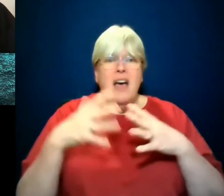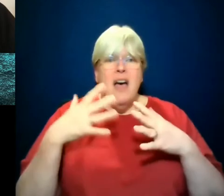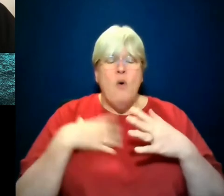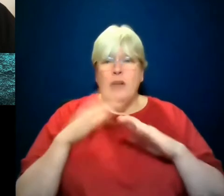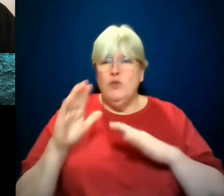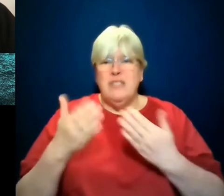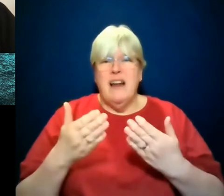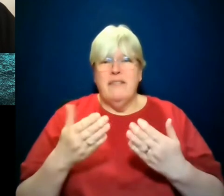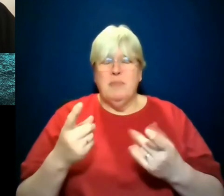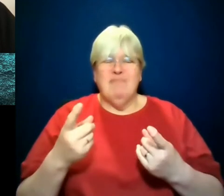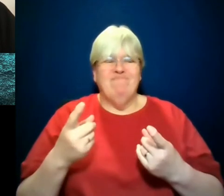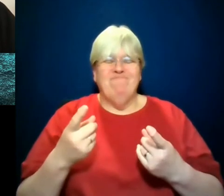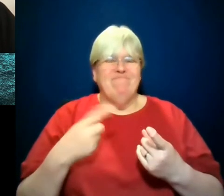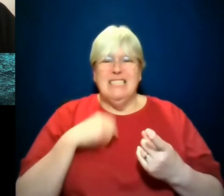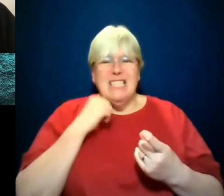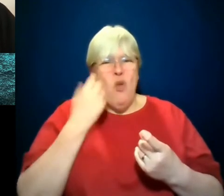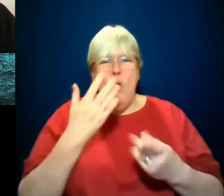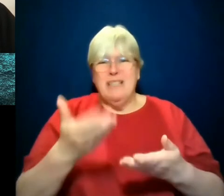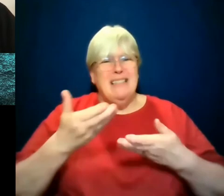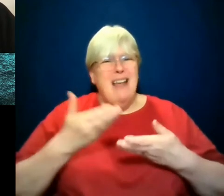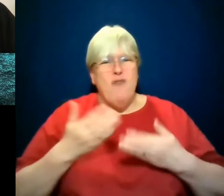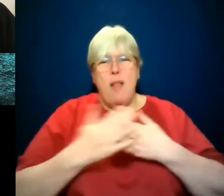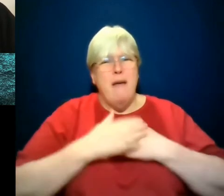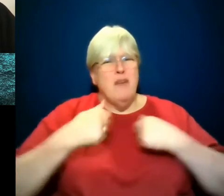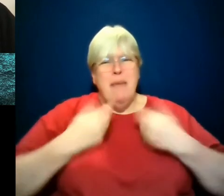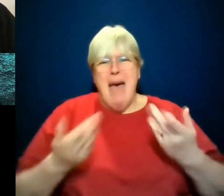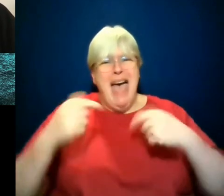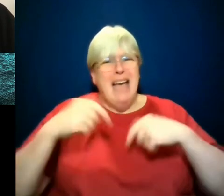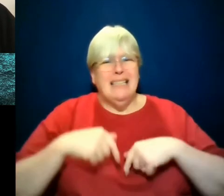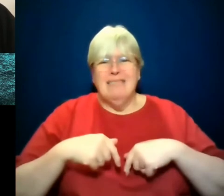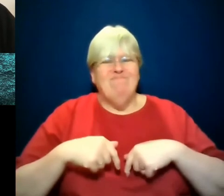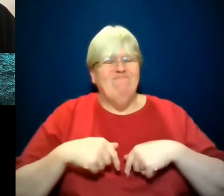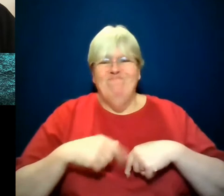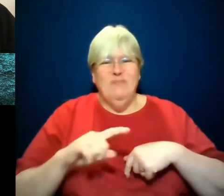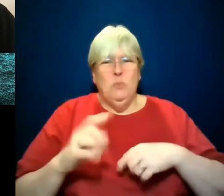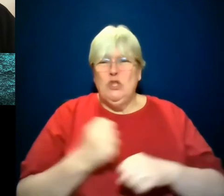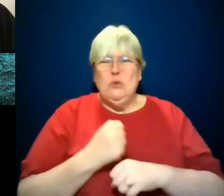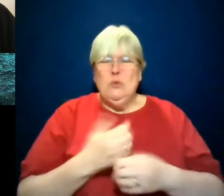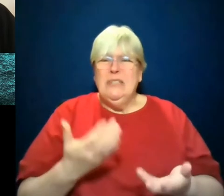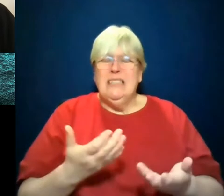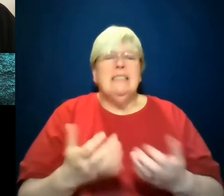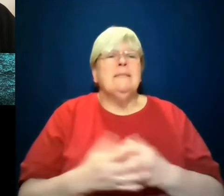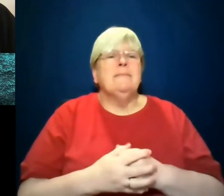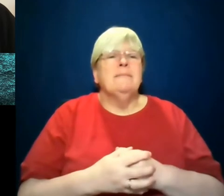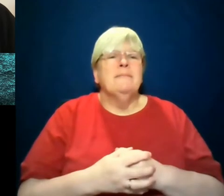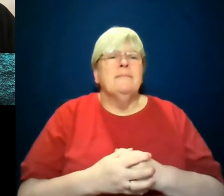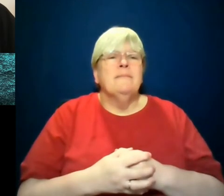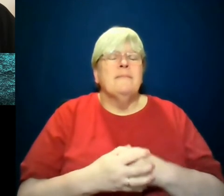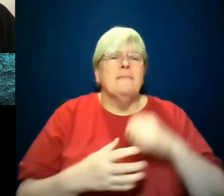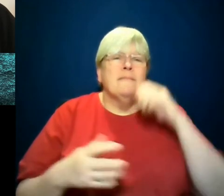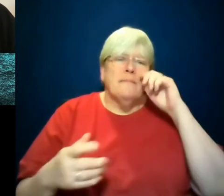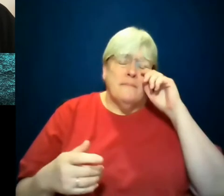always serve me back or love me back. So then what? How does that work in terms of the kind of deep